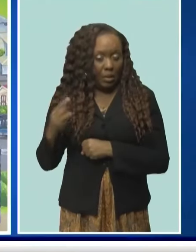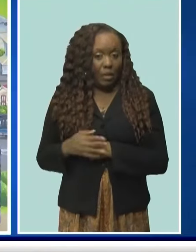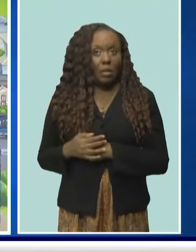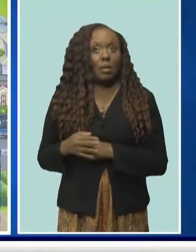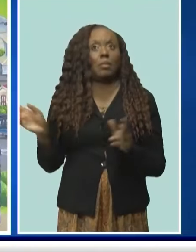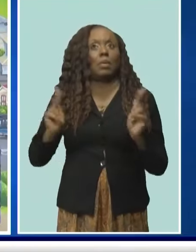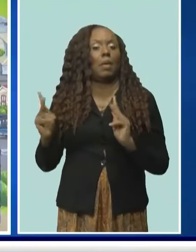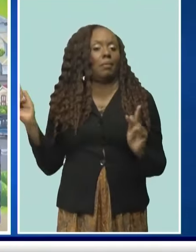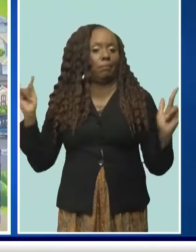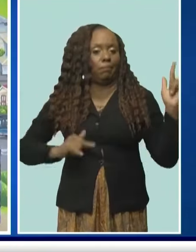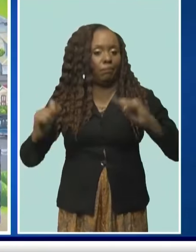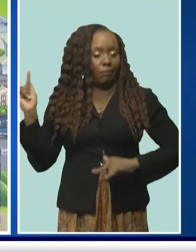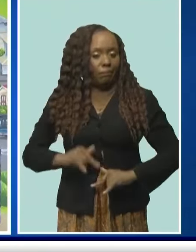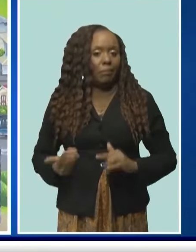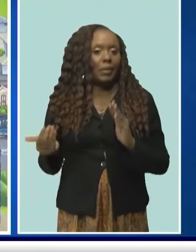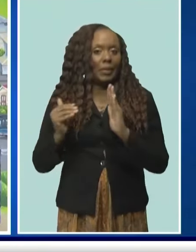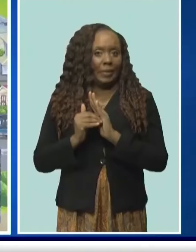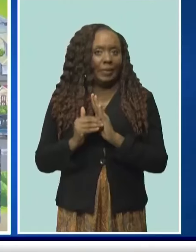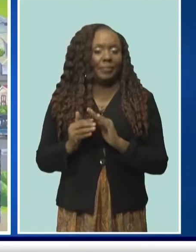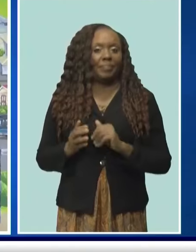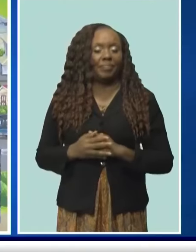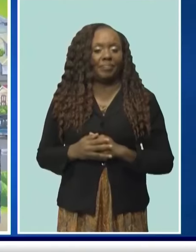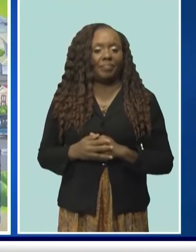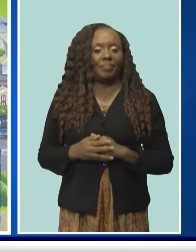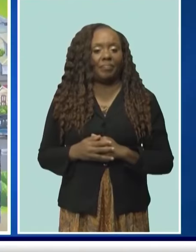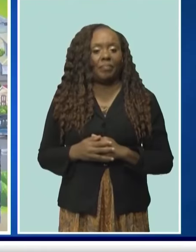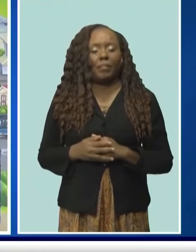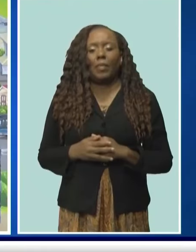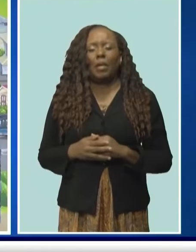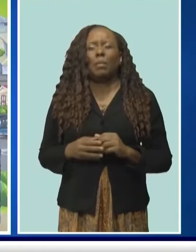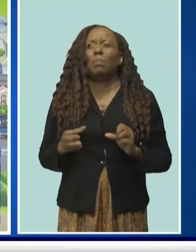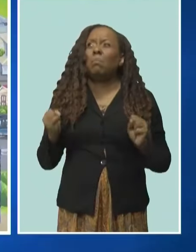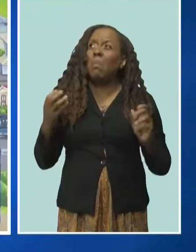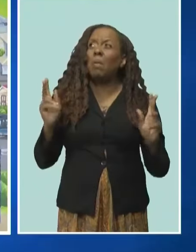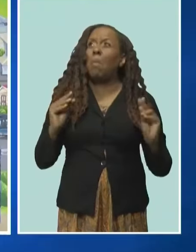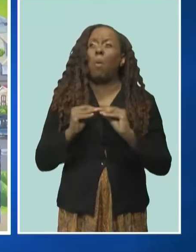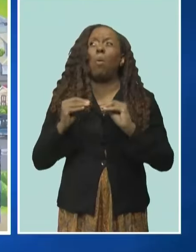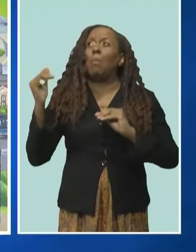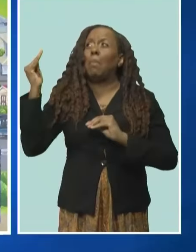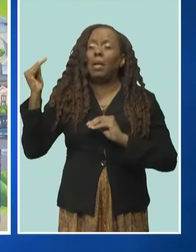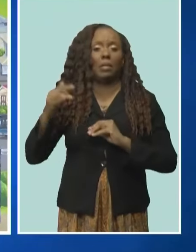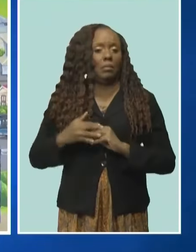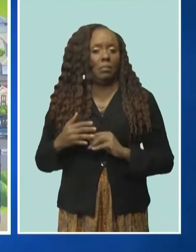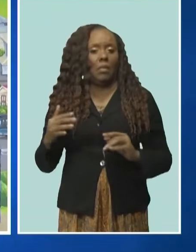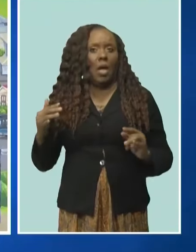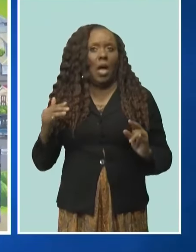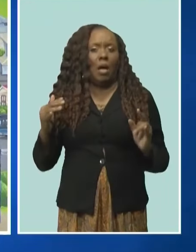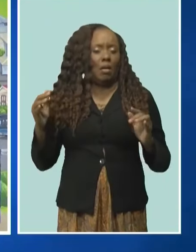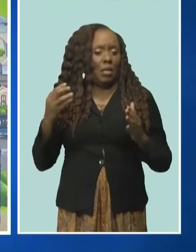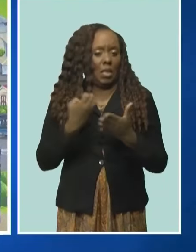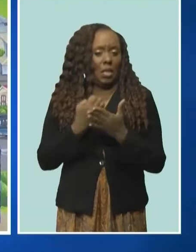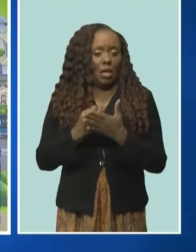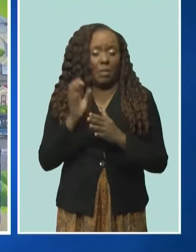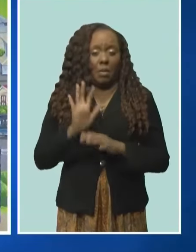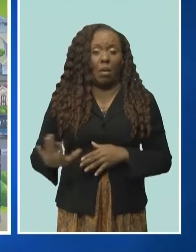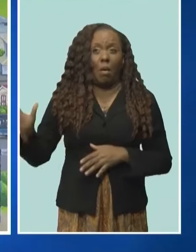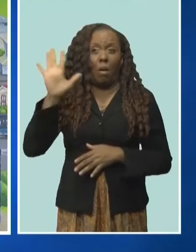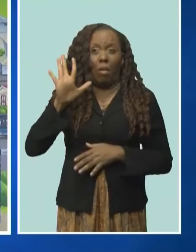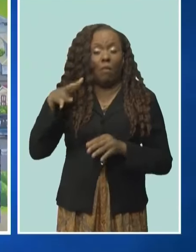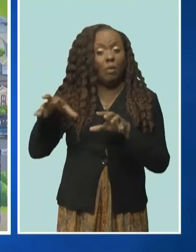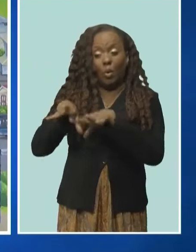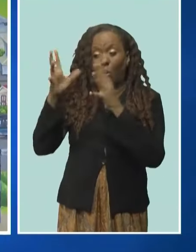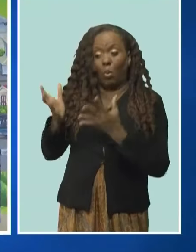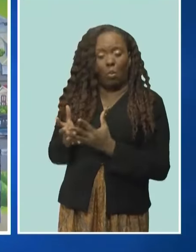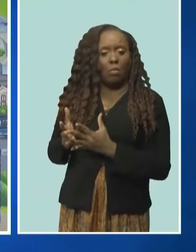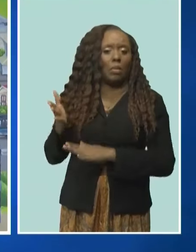are returning to Barbados. There is a great influx of flights coming in. The economy of the world is improving. So